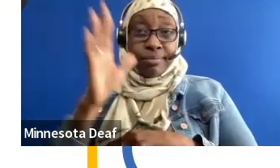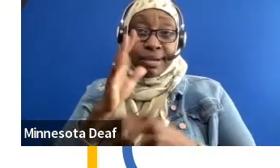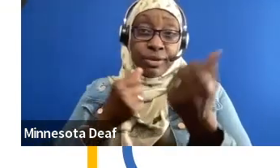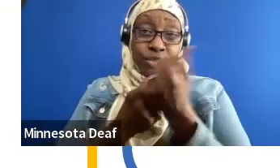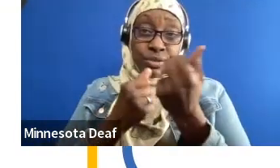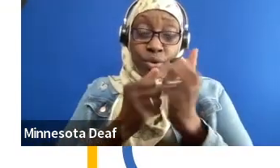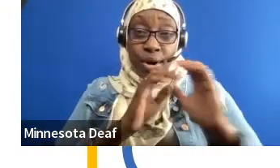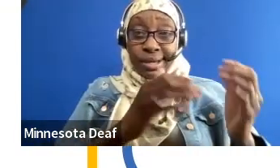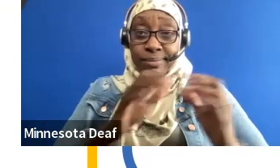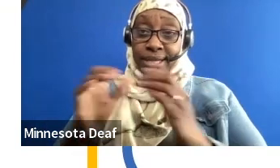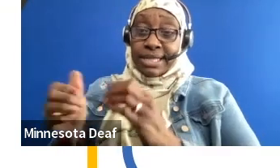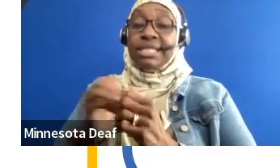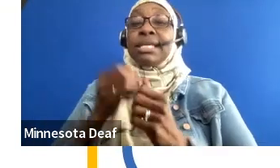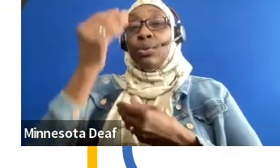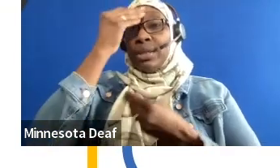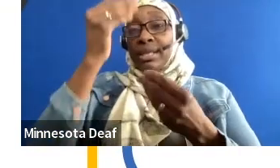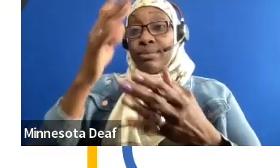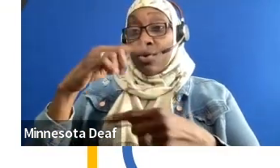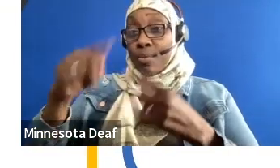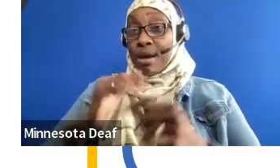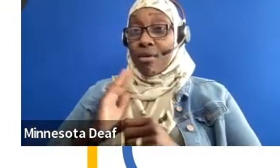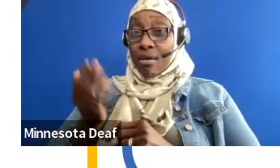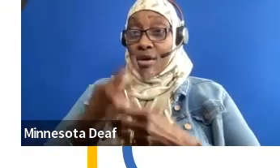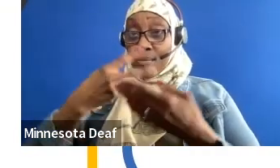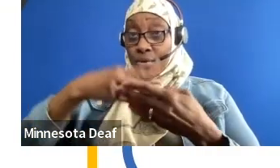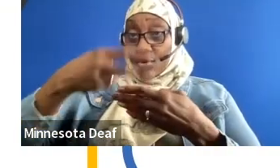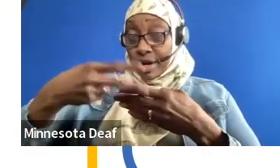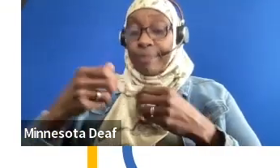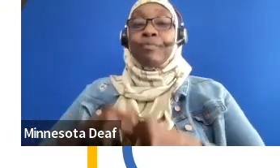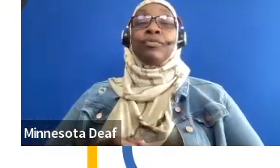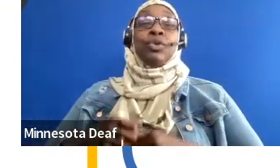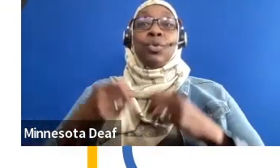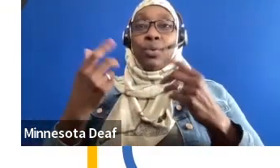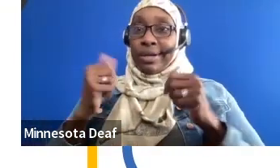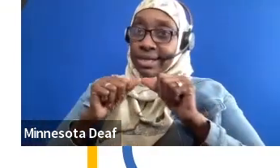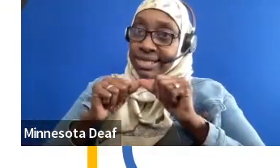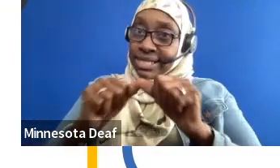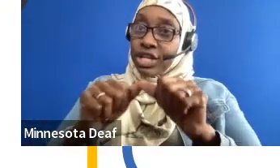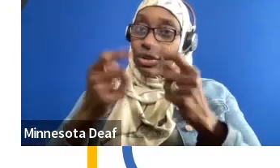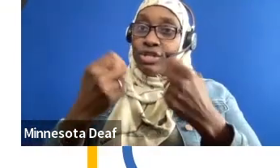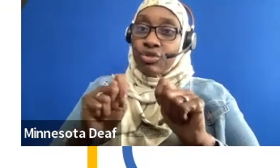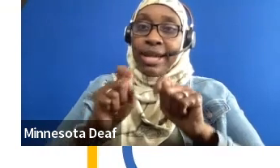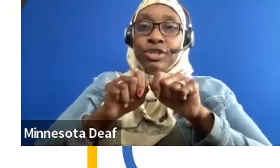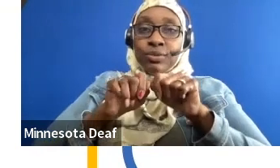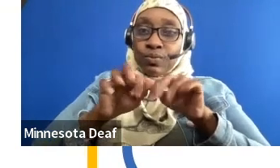constantly trying to extend our reach, making sure that people who can't come to us, we go to them and let them know about our program.